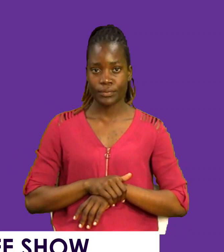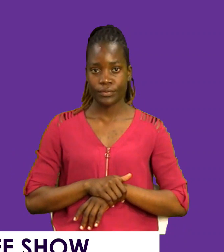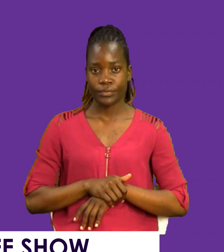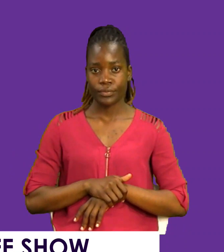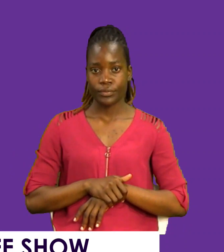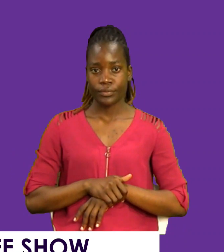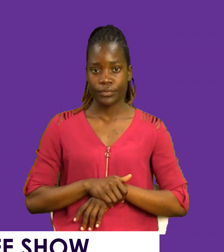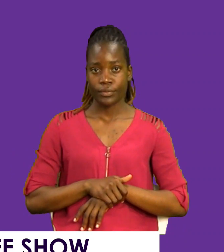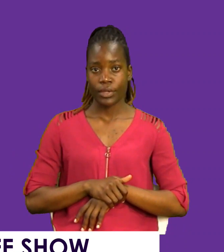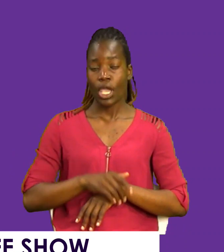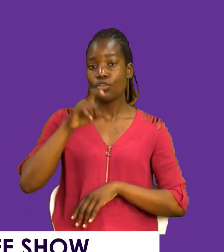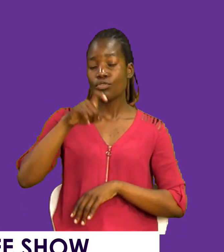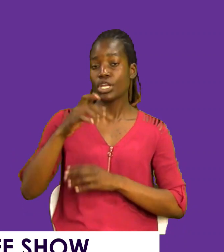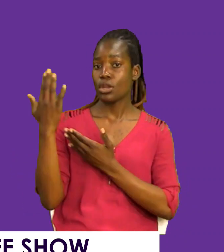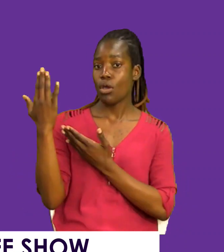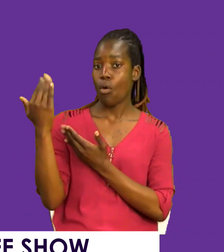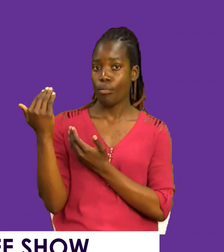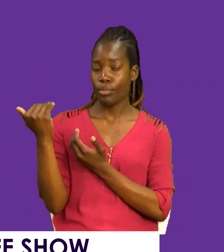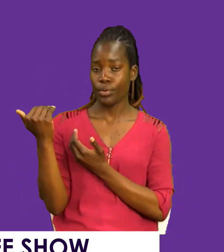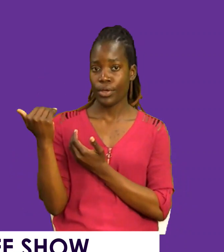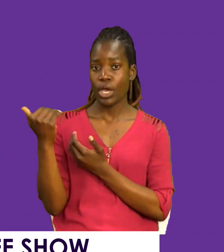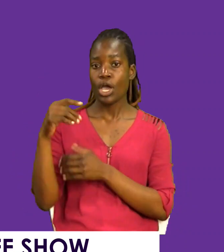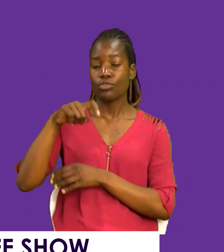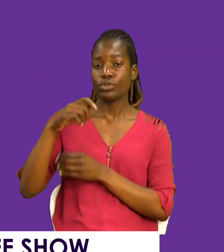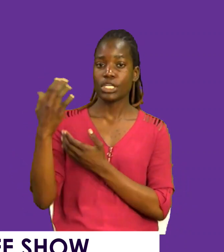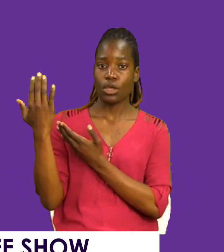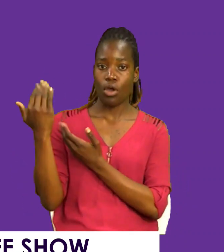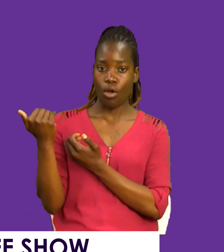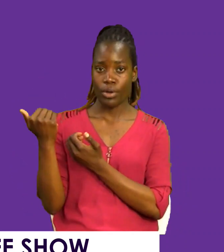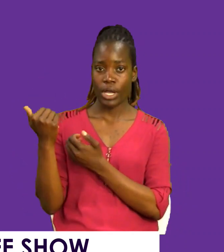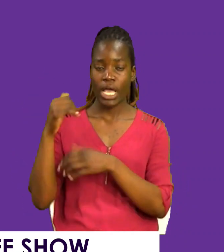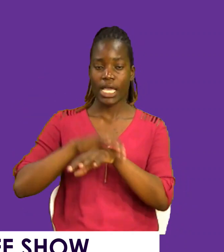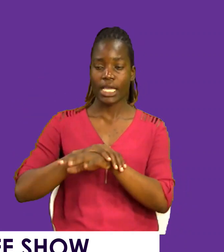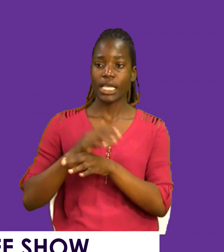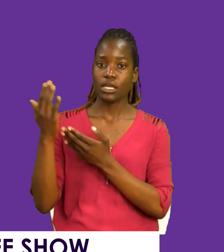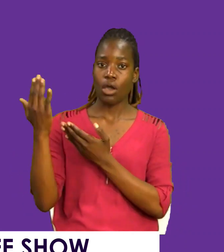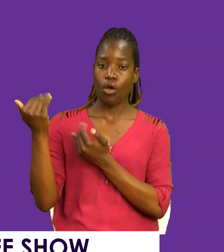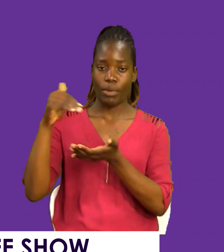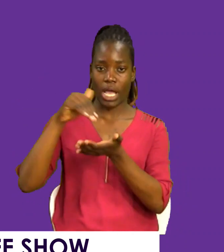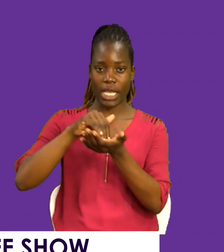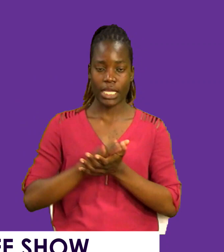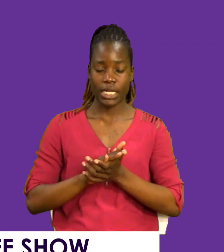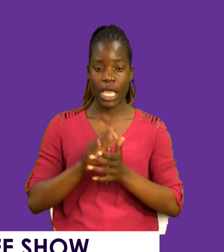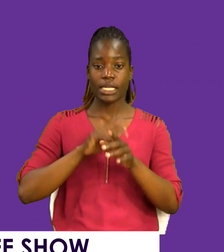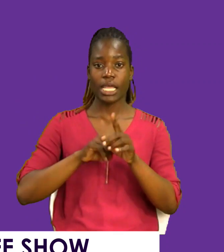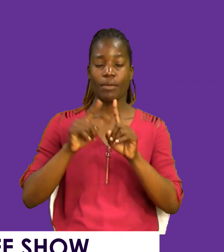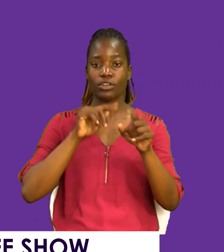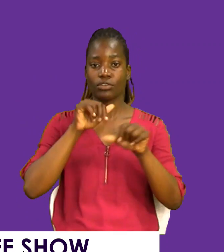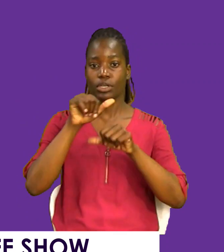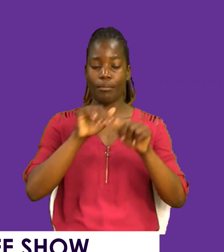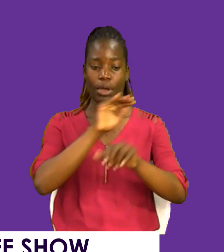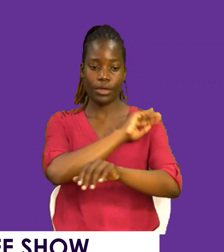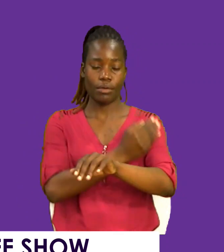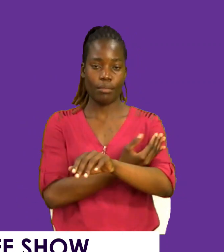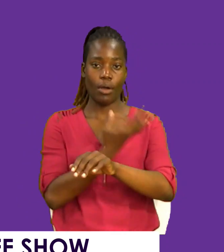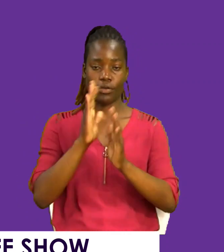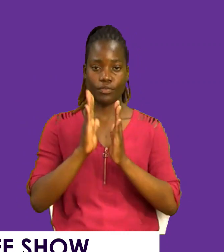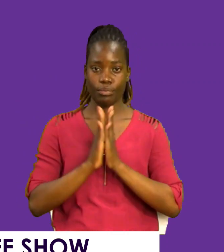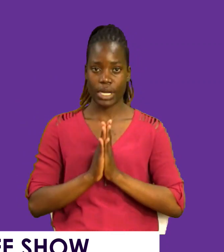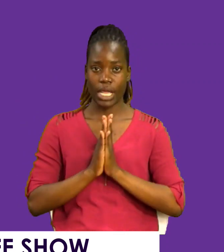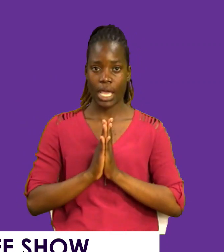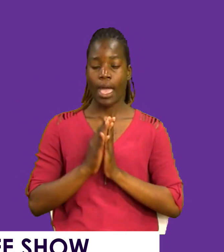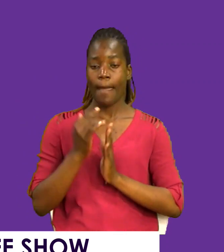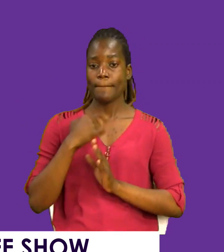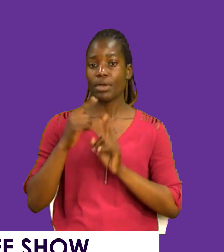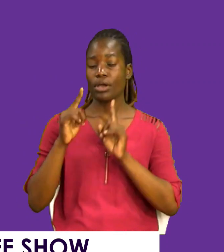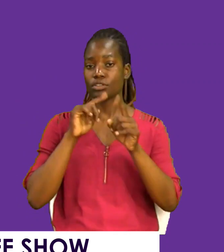Yeah? You need hope. You need hope. Gain hope again. When I spoke about the power of prayer, I